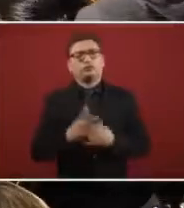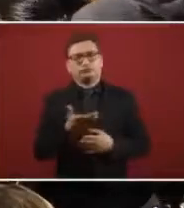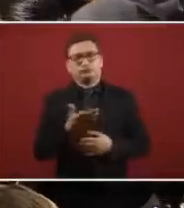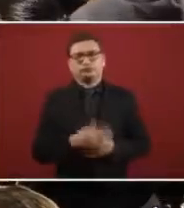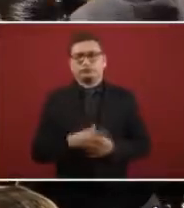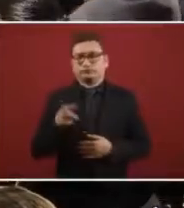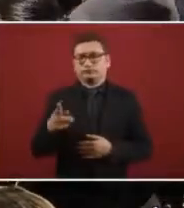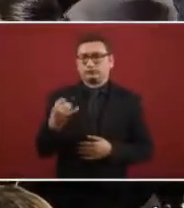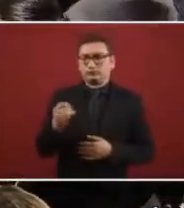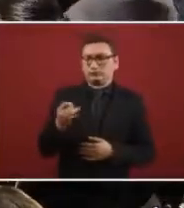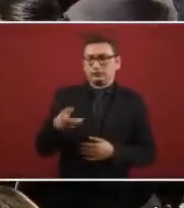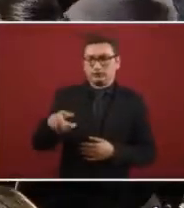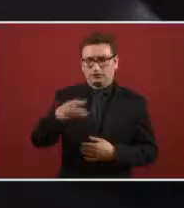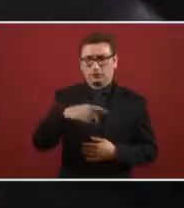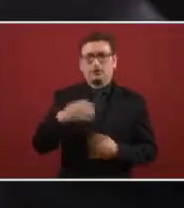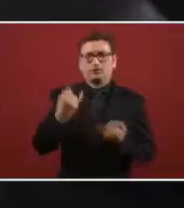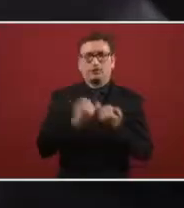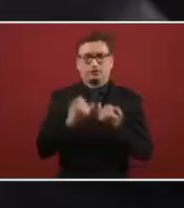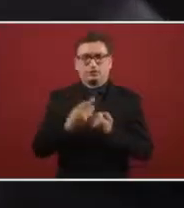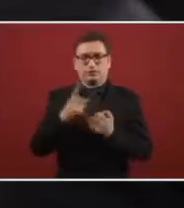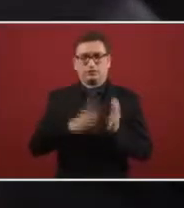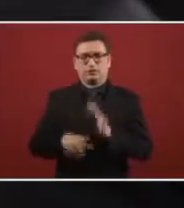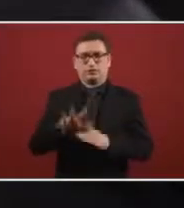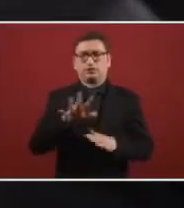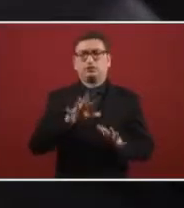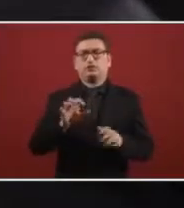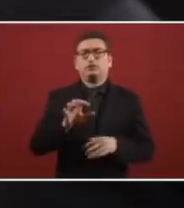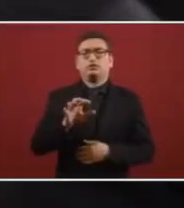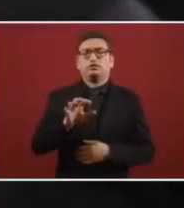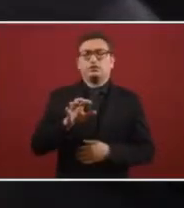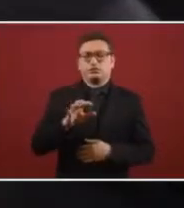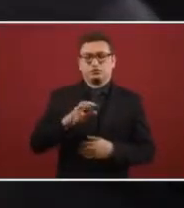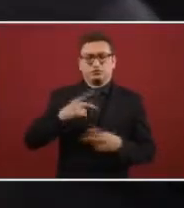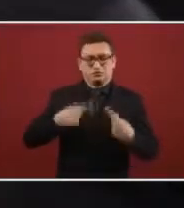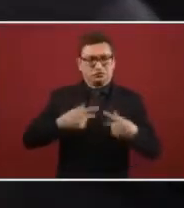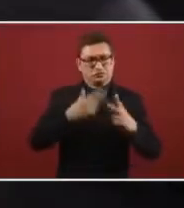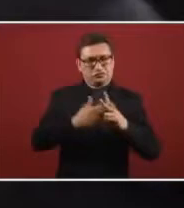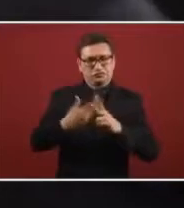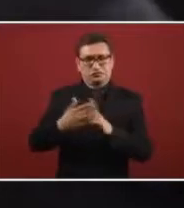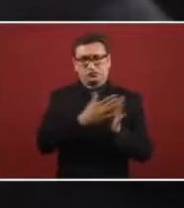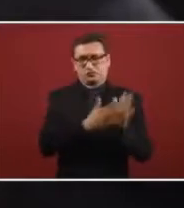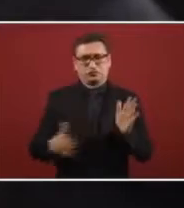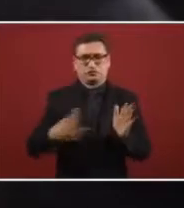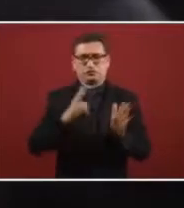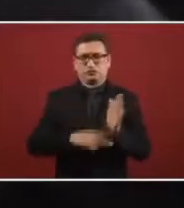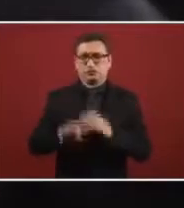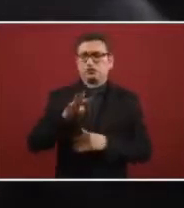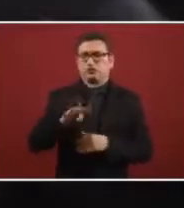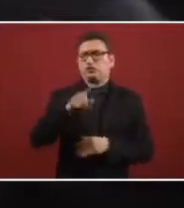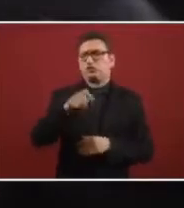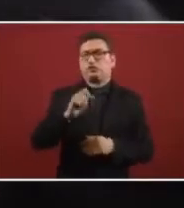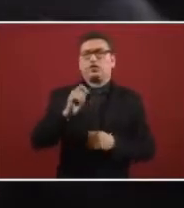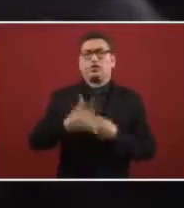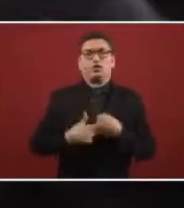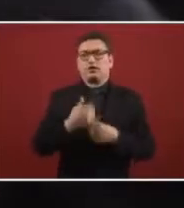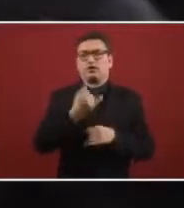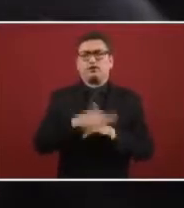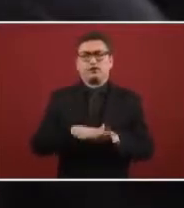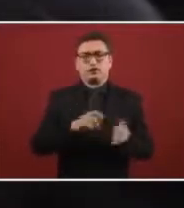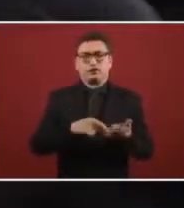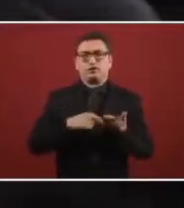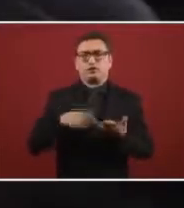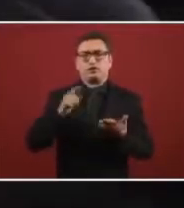And then in Tijuana, now it's